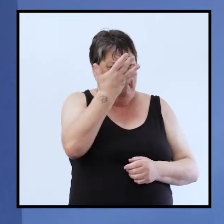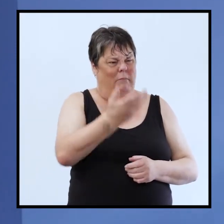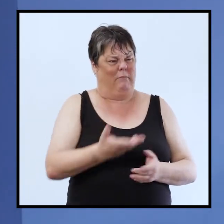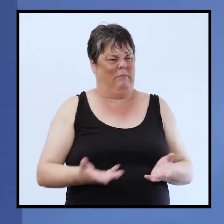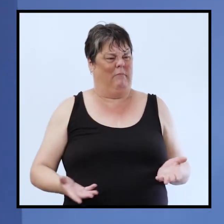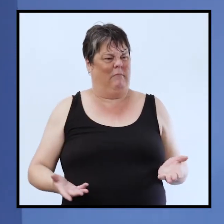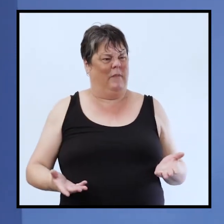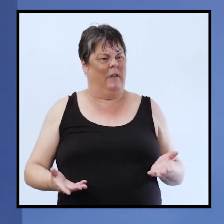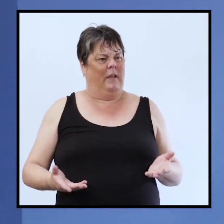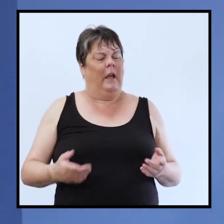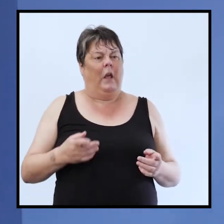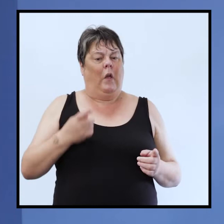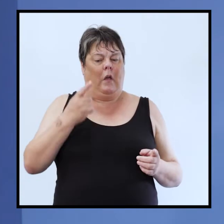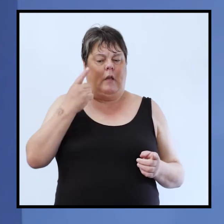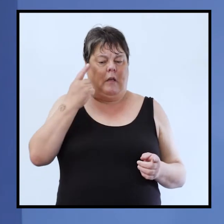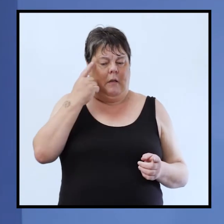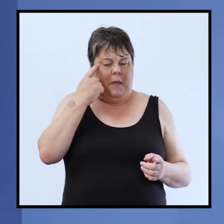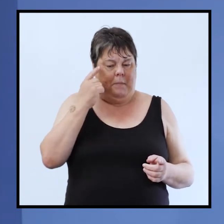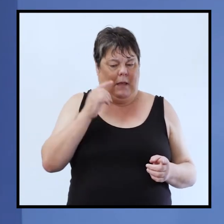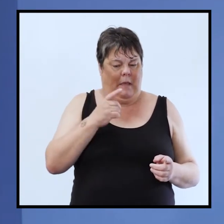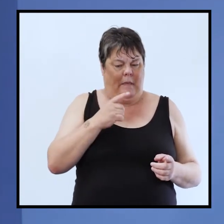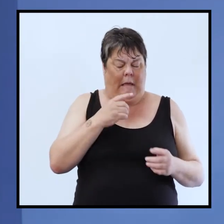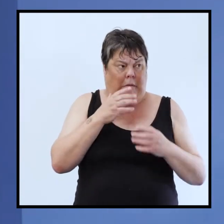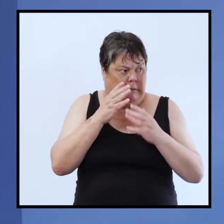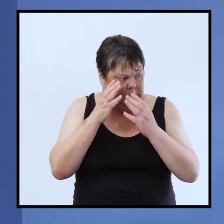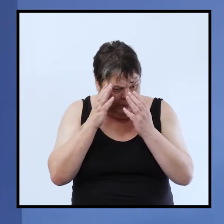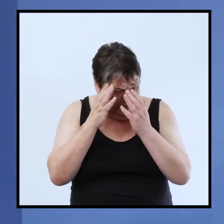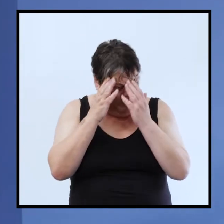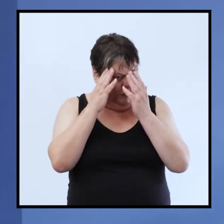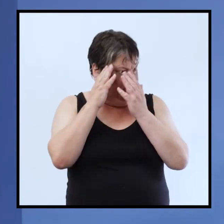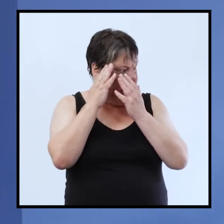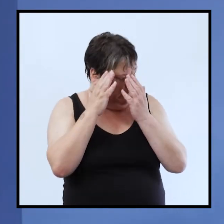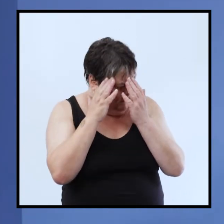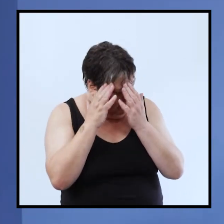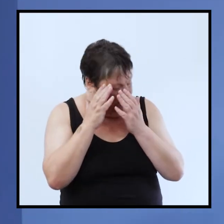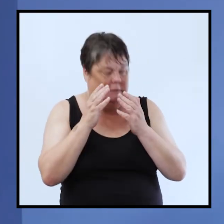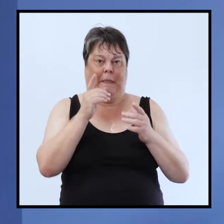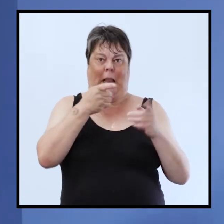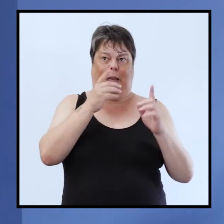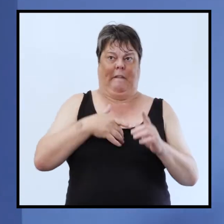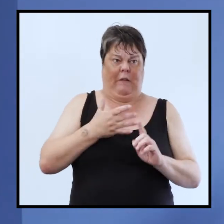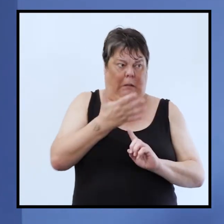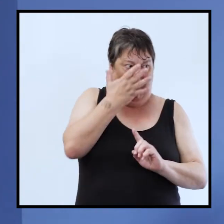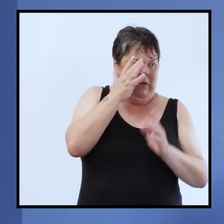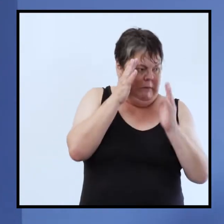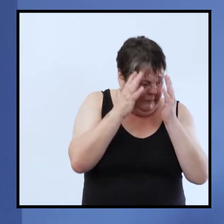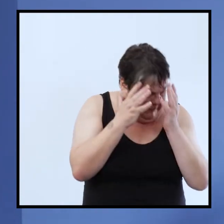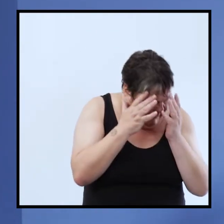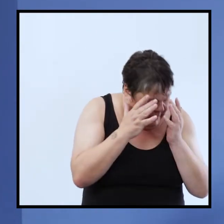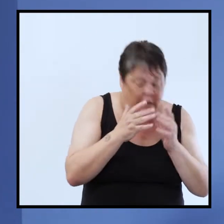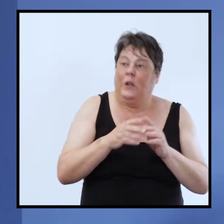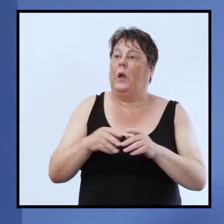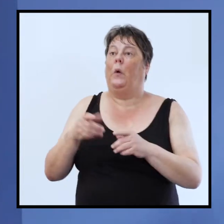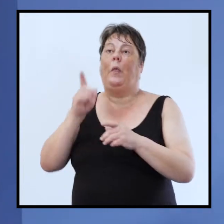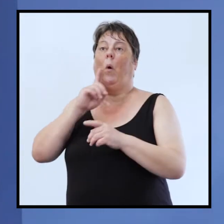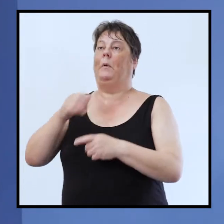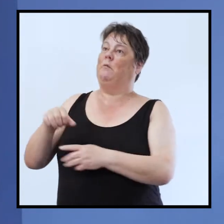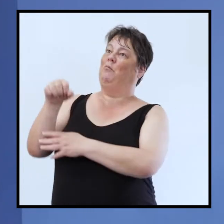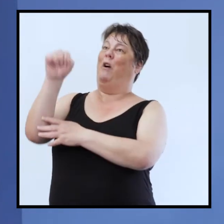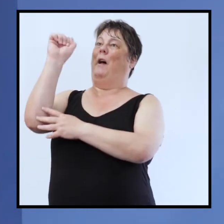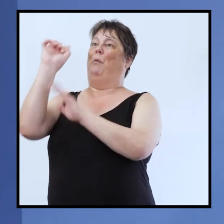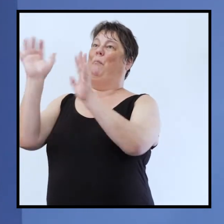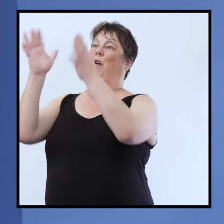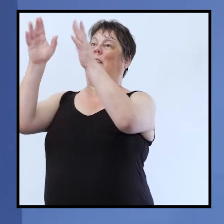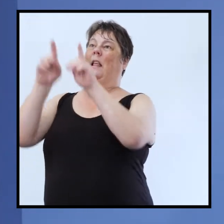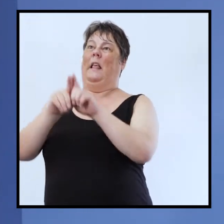know and it's almost you can imagine them sort of oh you know this is not good so at the same time that she is straightening up and praising god they are